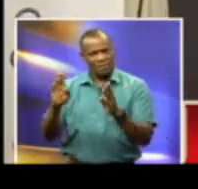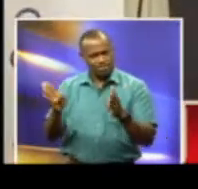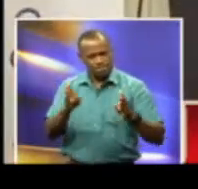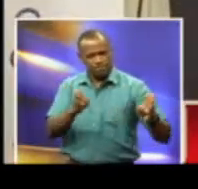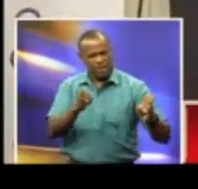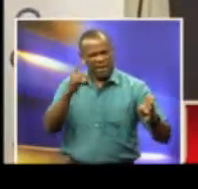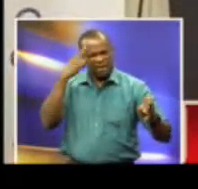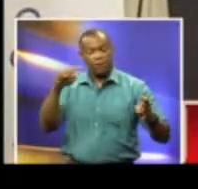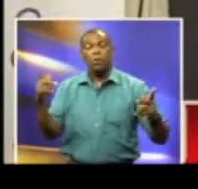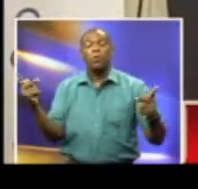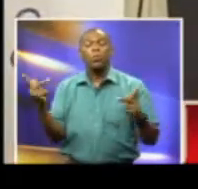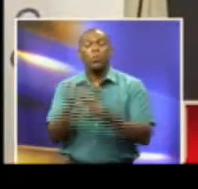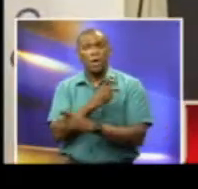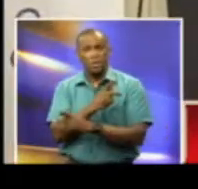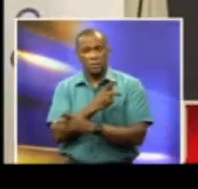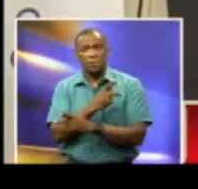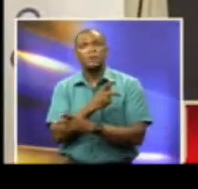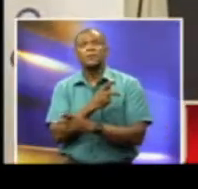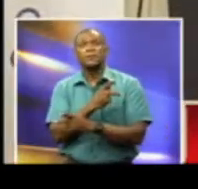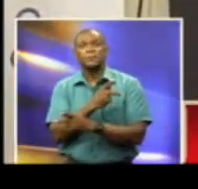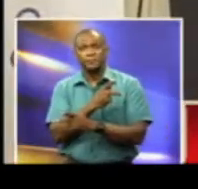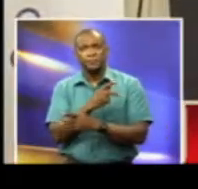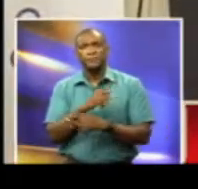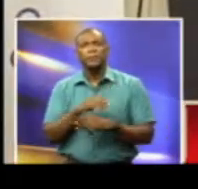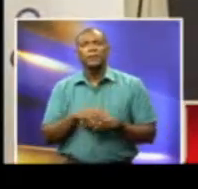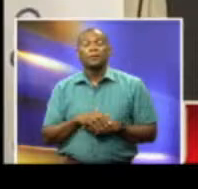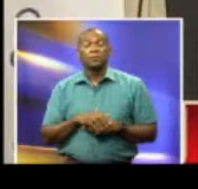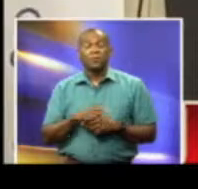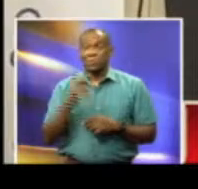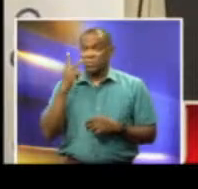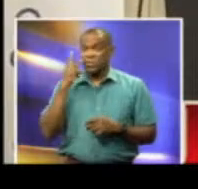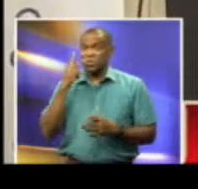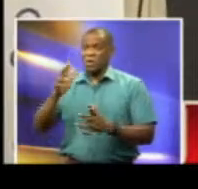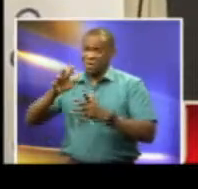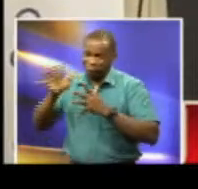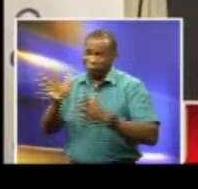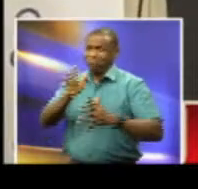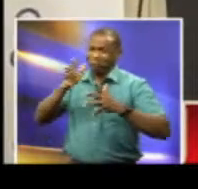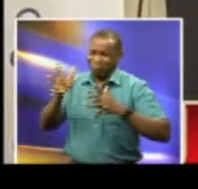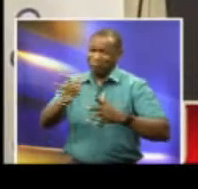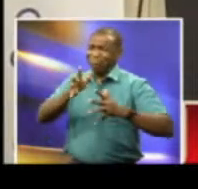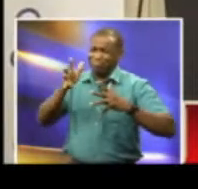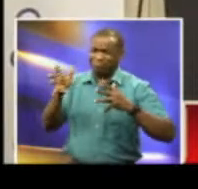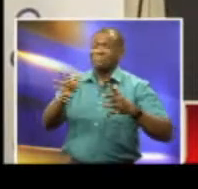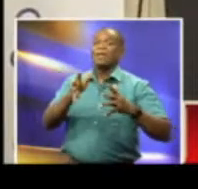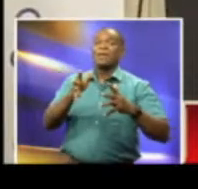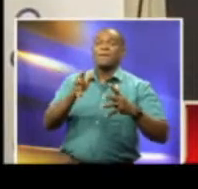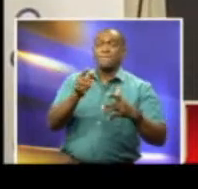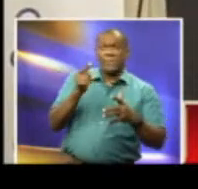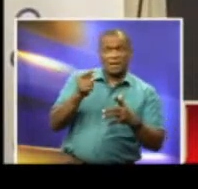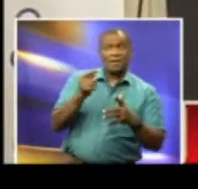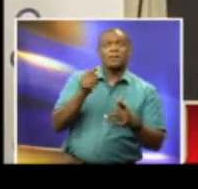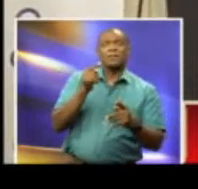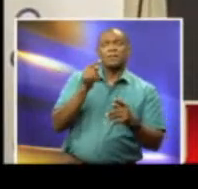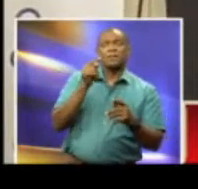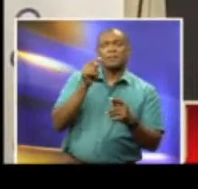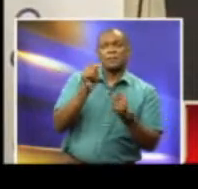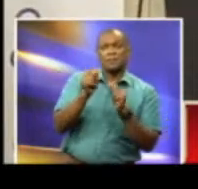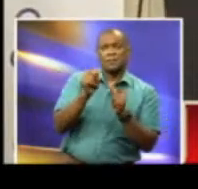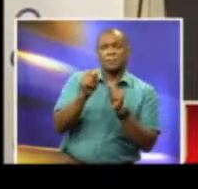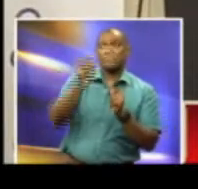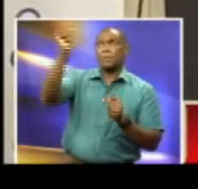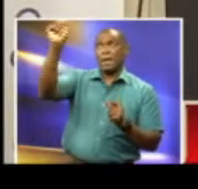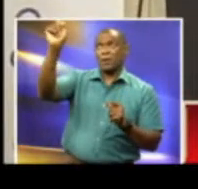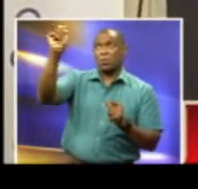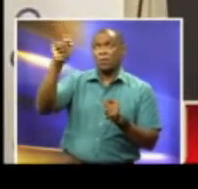cross over, both Tobago first and then Trinidad, without any major damage being done. Just a